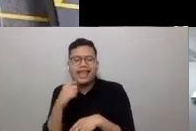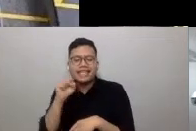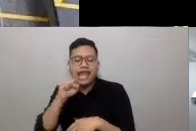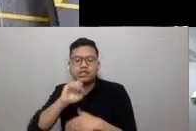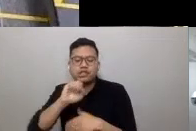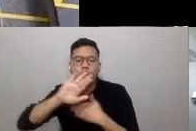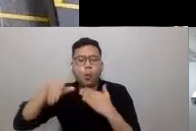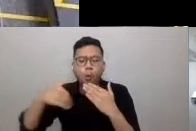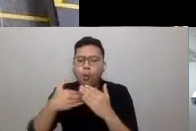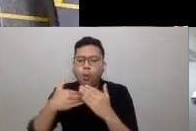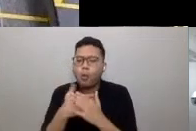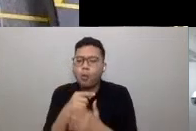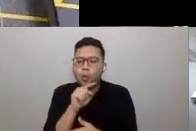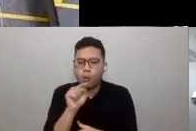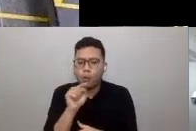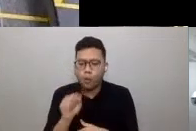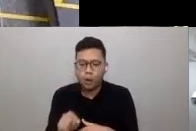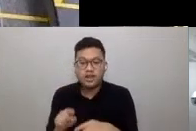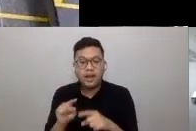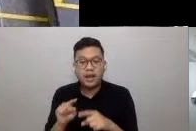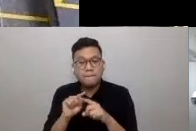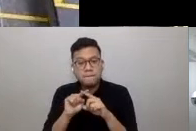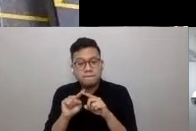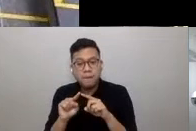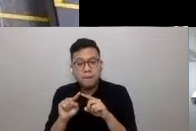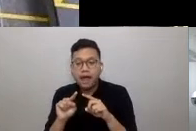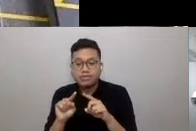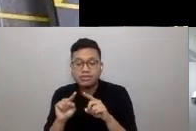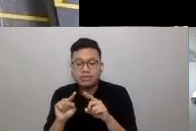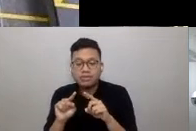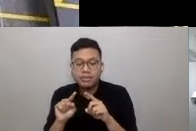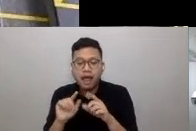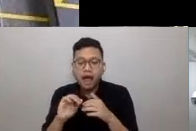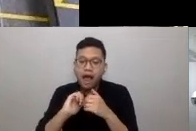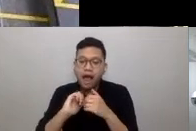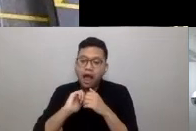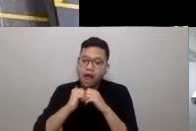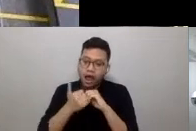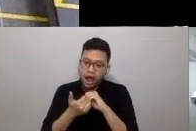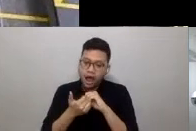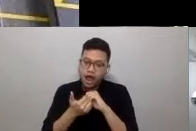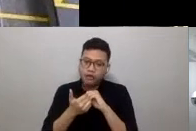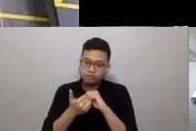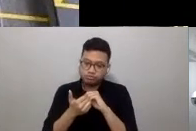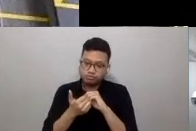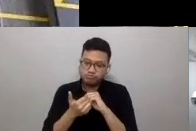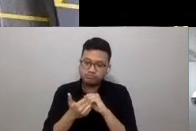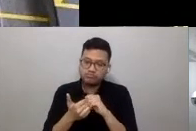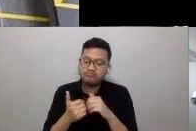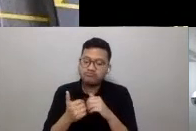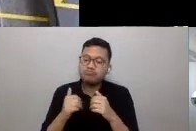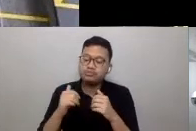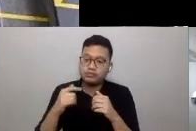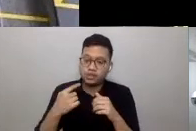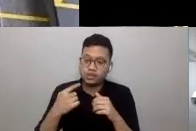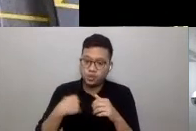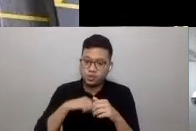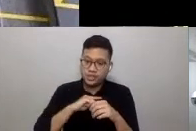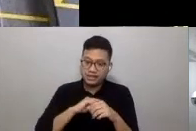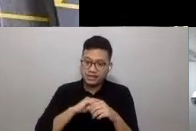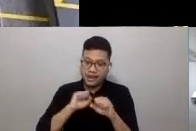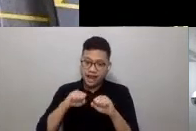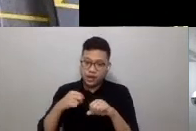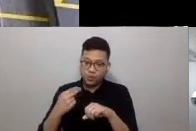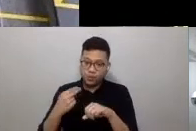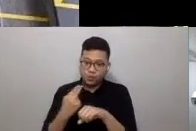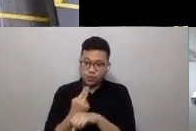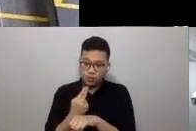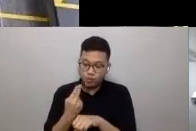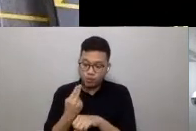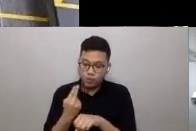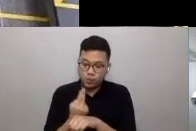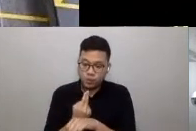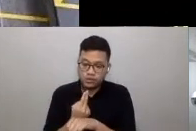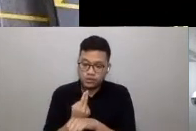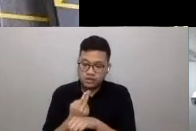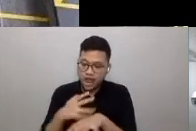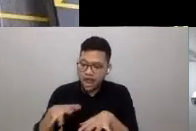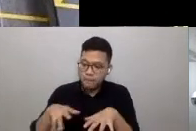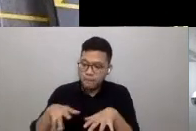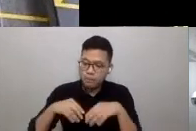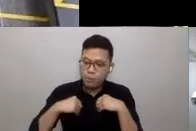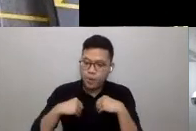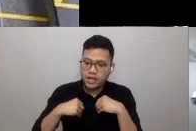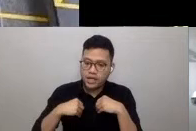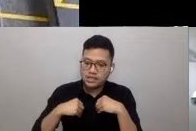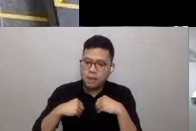would be to see how the hermetically sealed, artificially lit and ventilated theatres, galleries and museums can embrace a